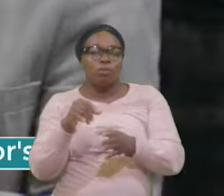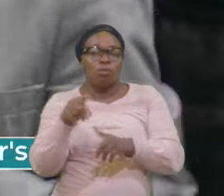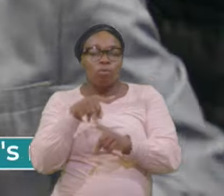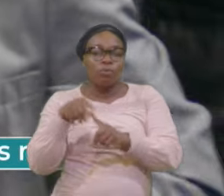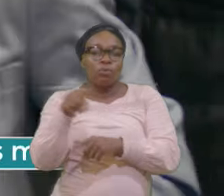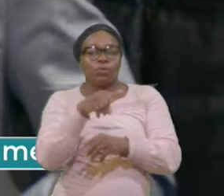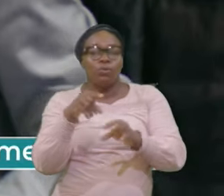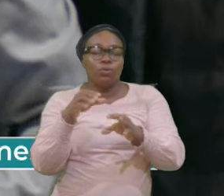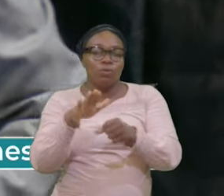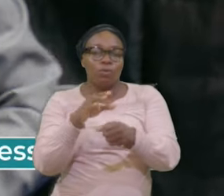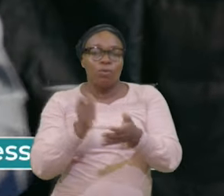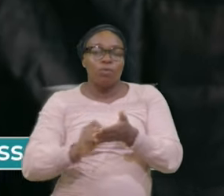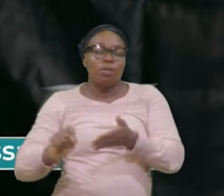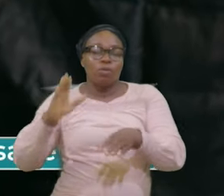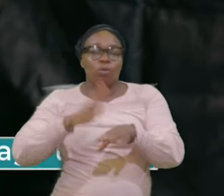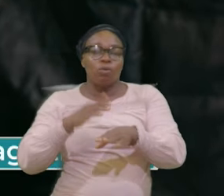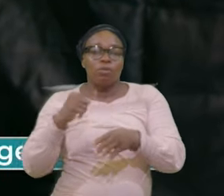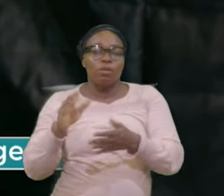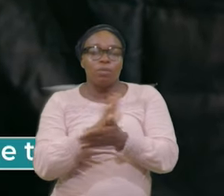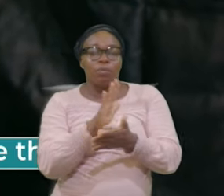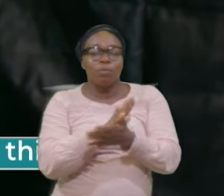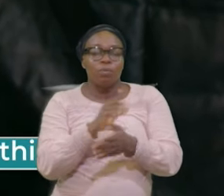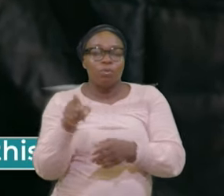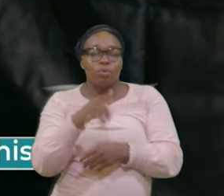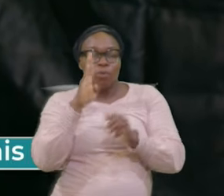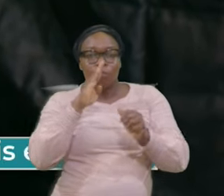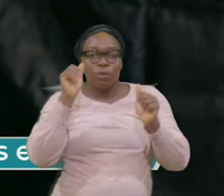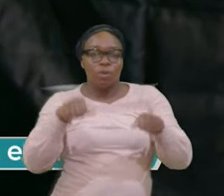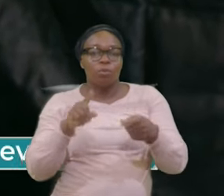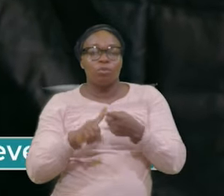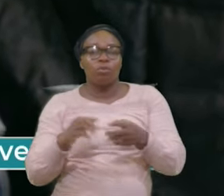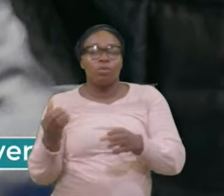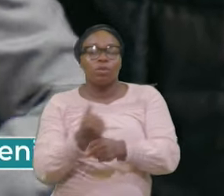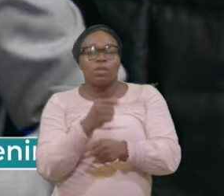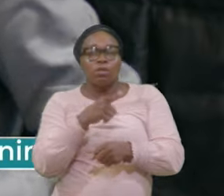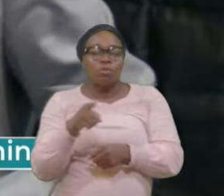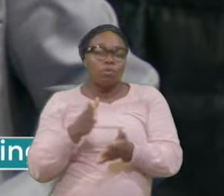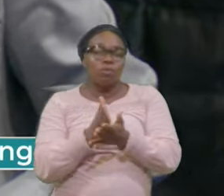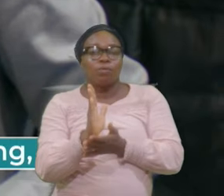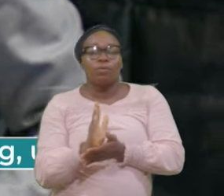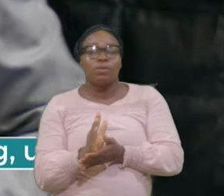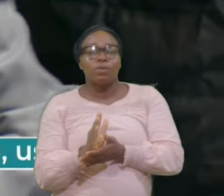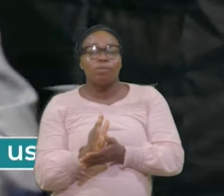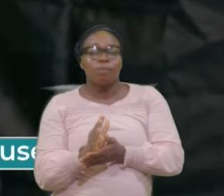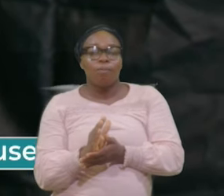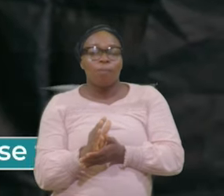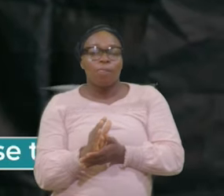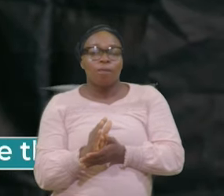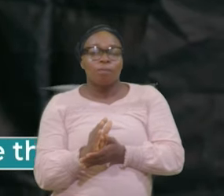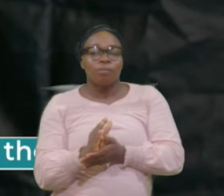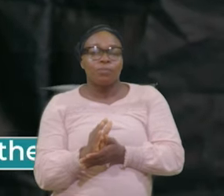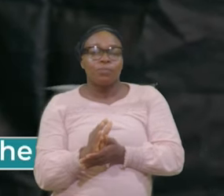Received As GCKHQ Dot Org Slash Connect